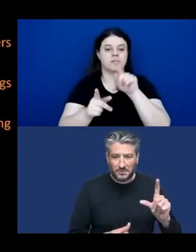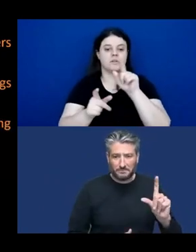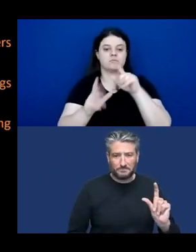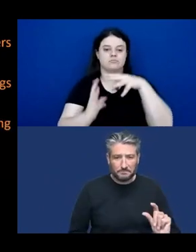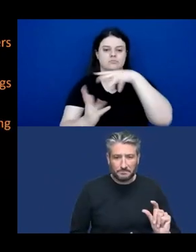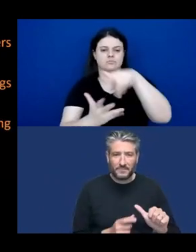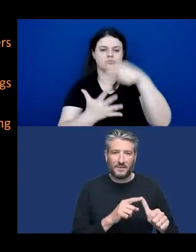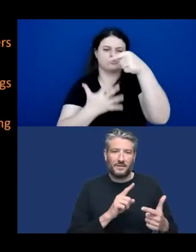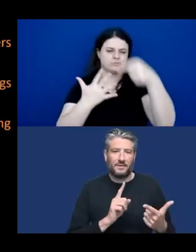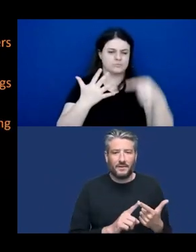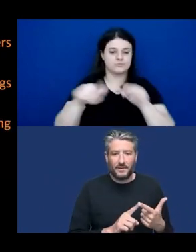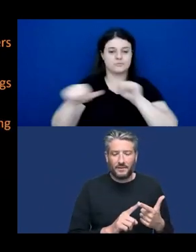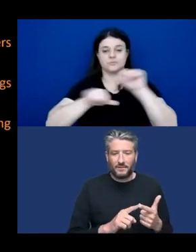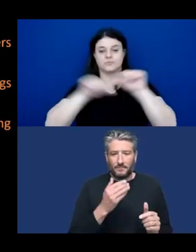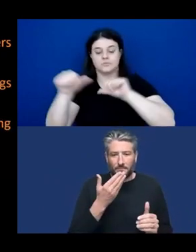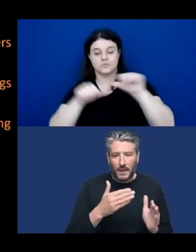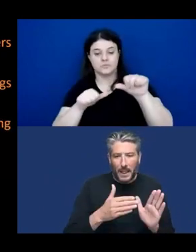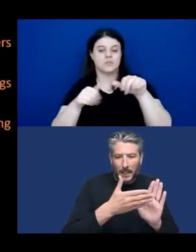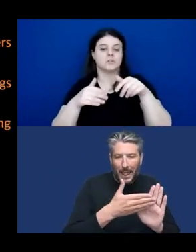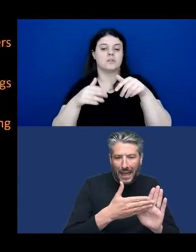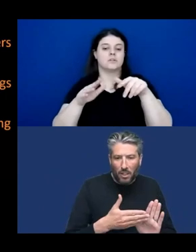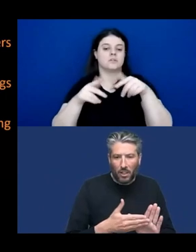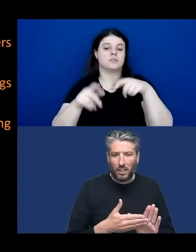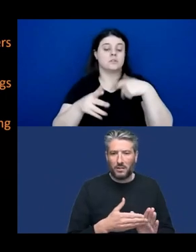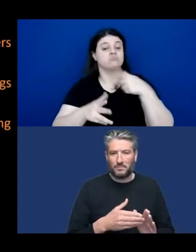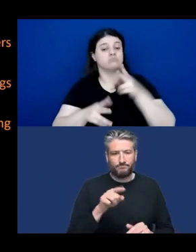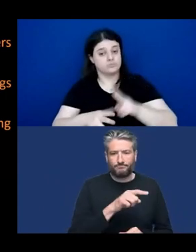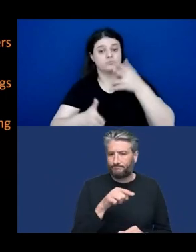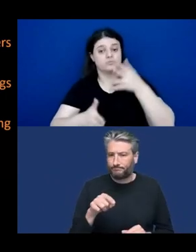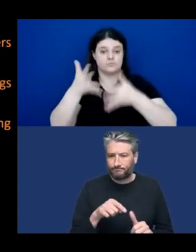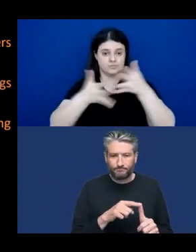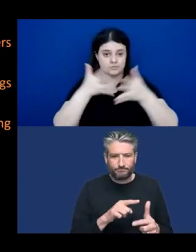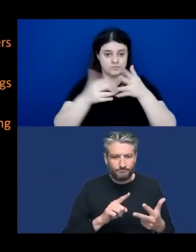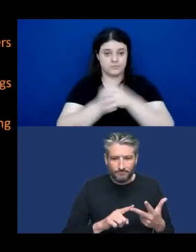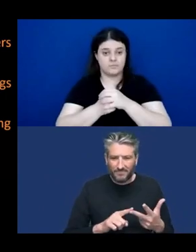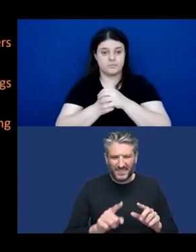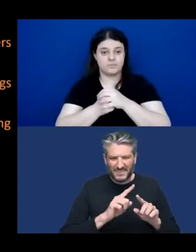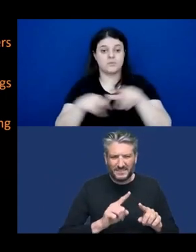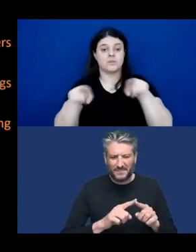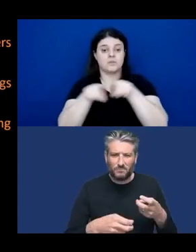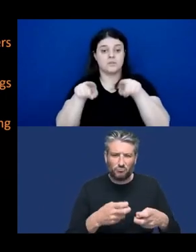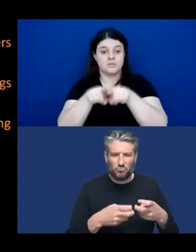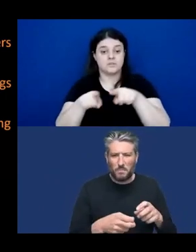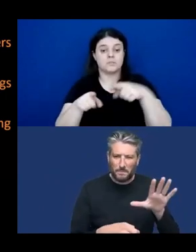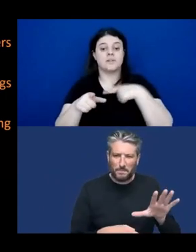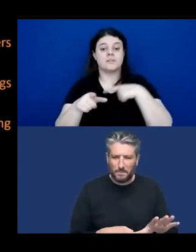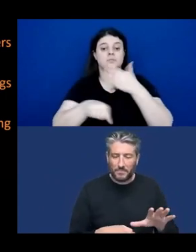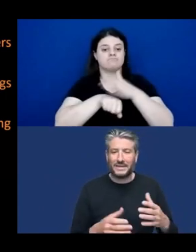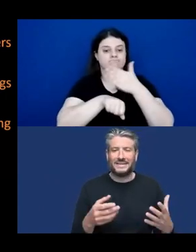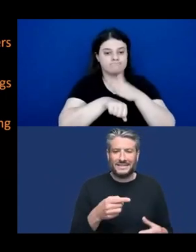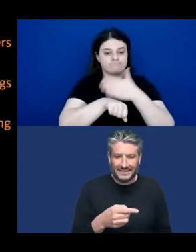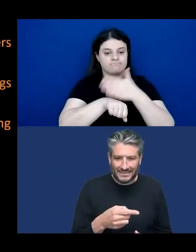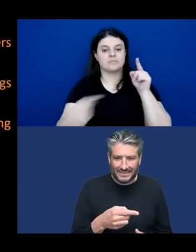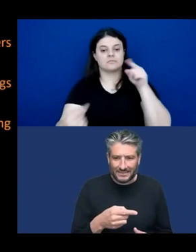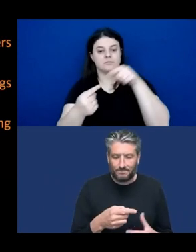labeled, and continuous signing. These limitations have largely prevented training and deploying sign language models